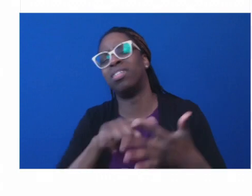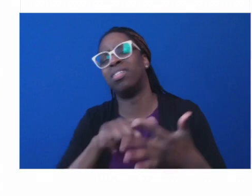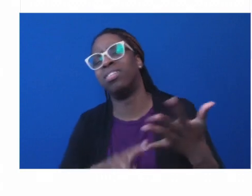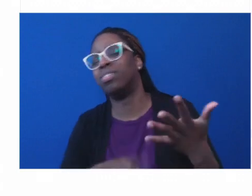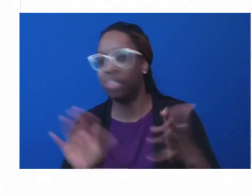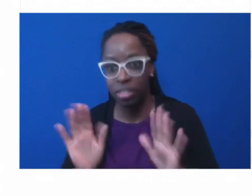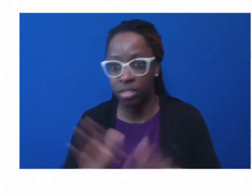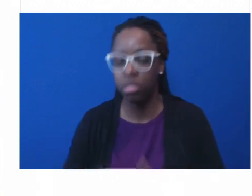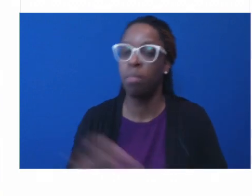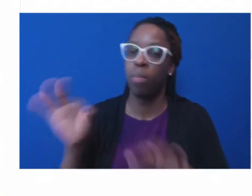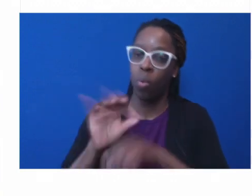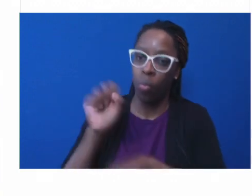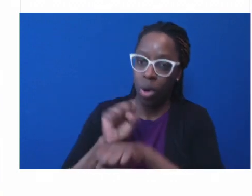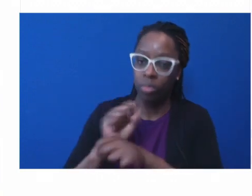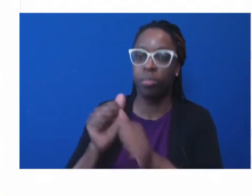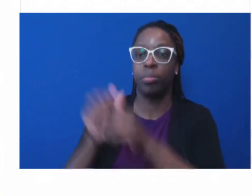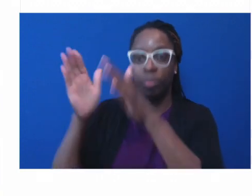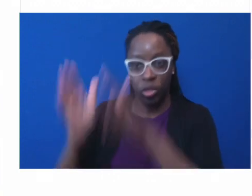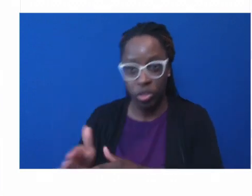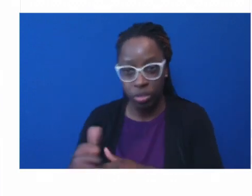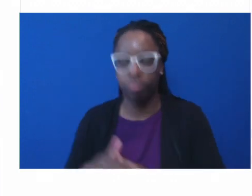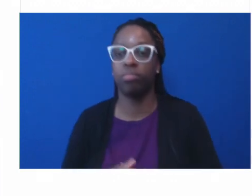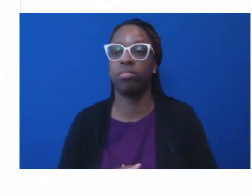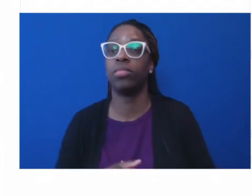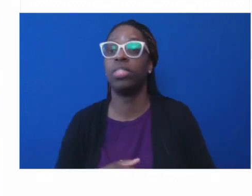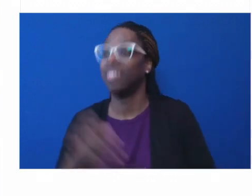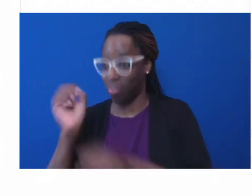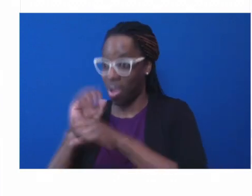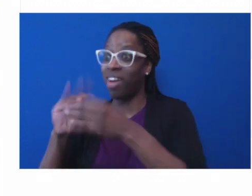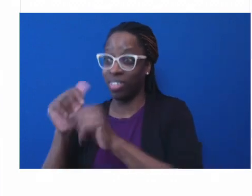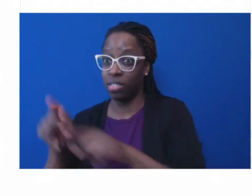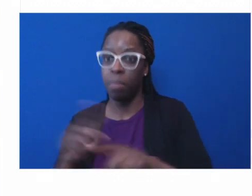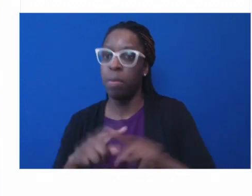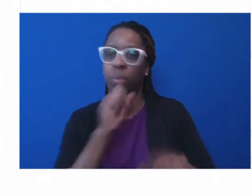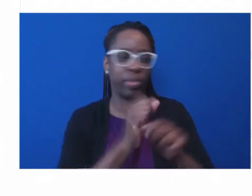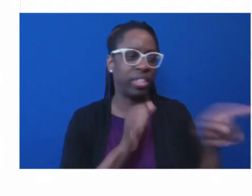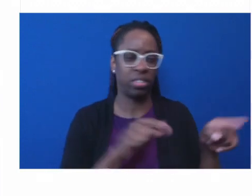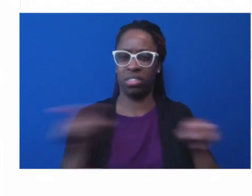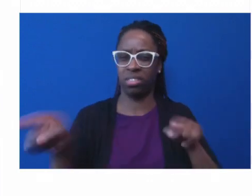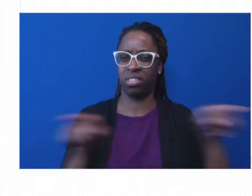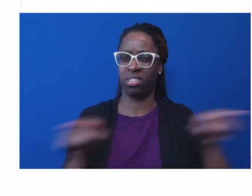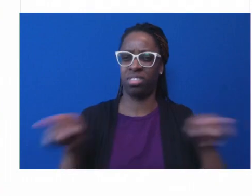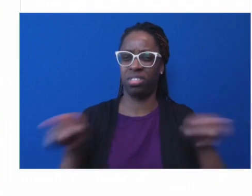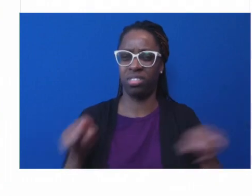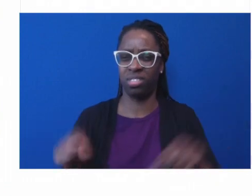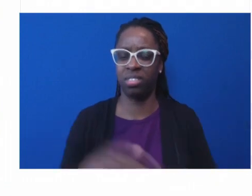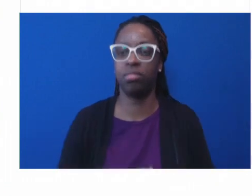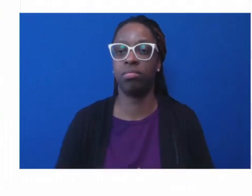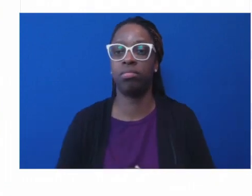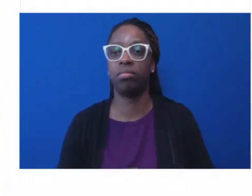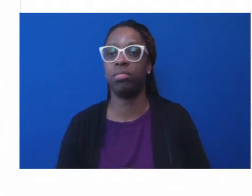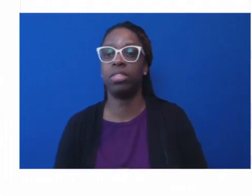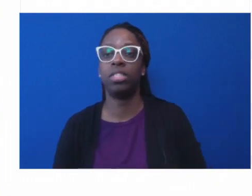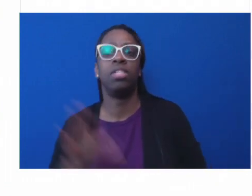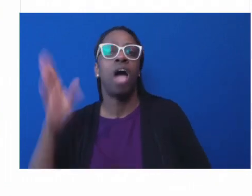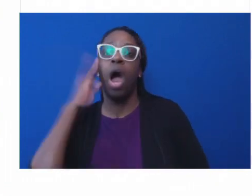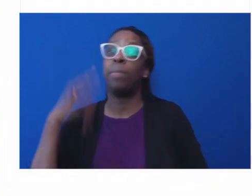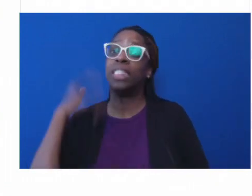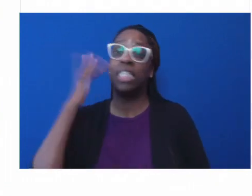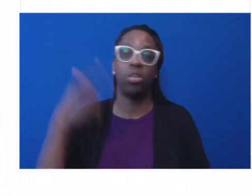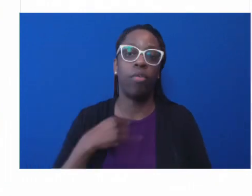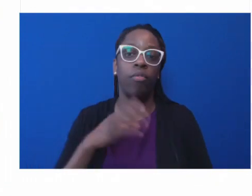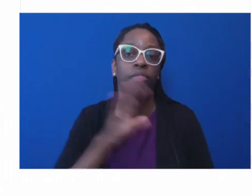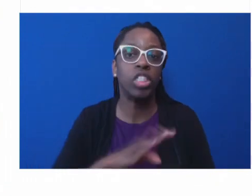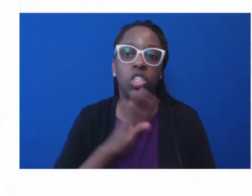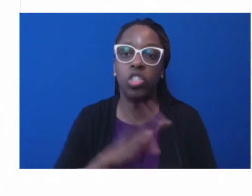Monica, please, I need to say this because I'm still frustrated with Stephen. I'm still frustrated with Stephen. We have got to give our communities